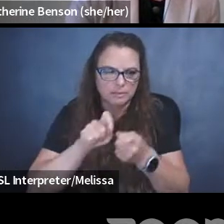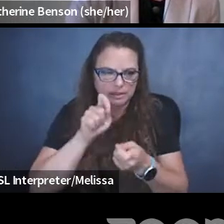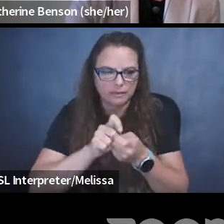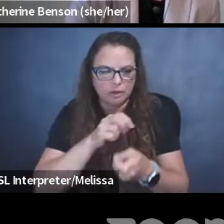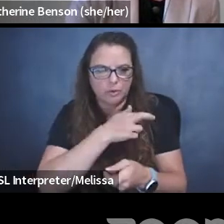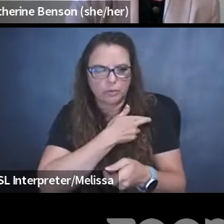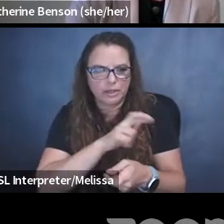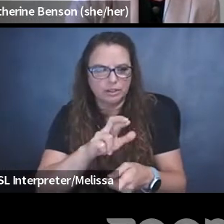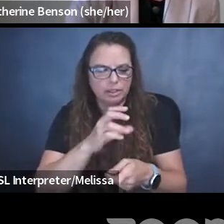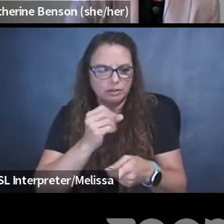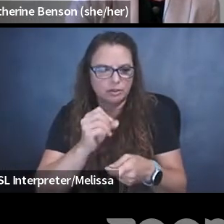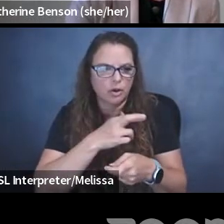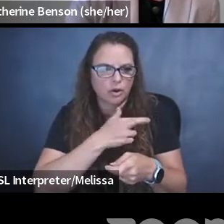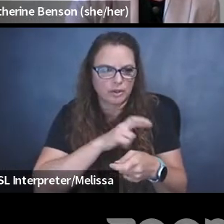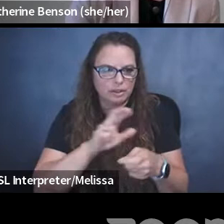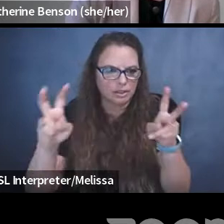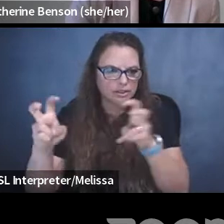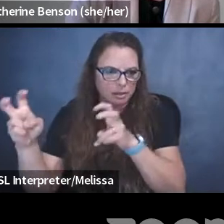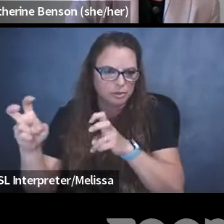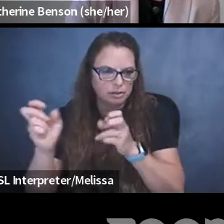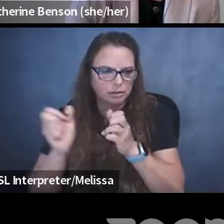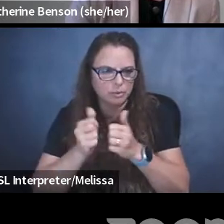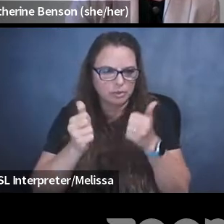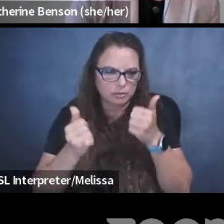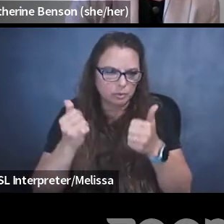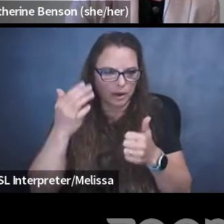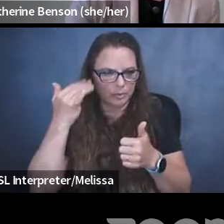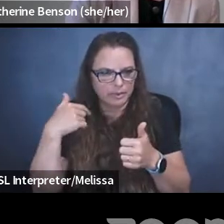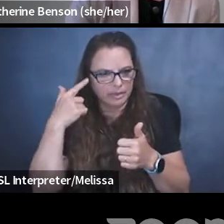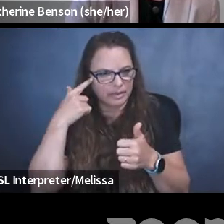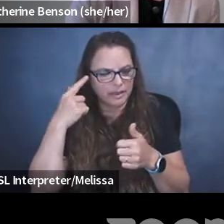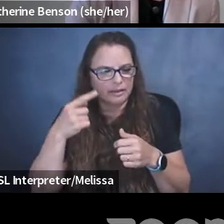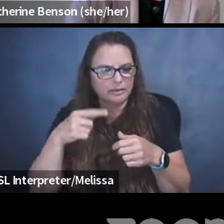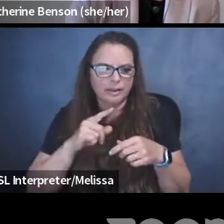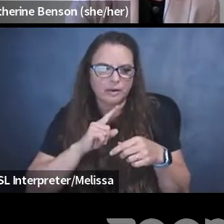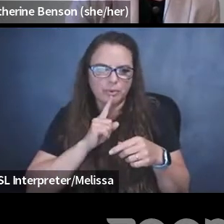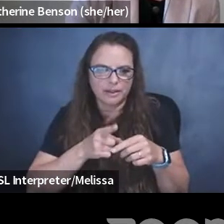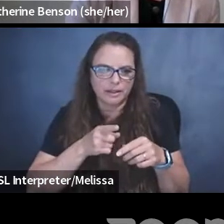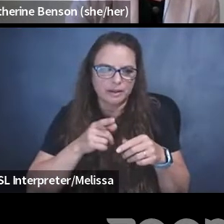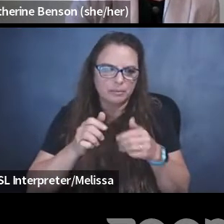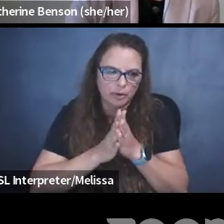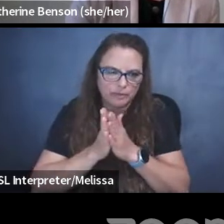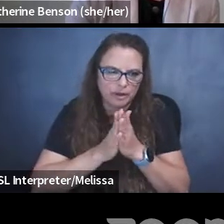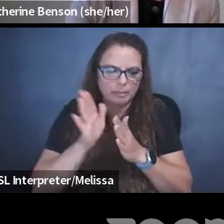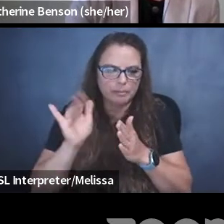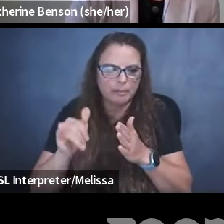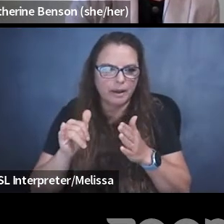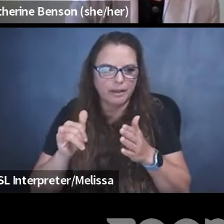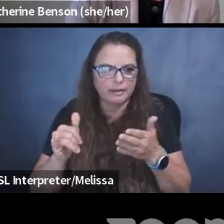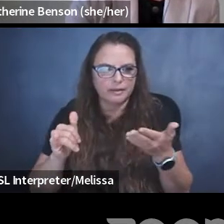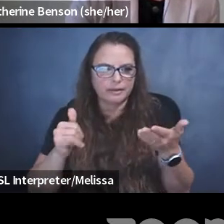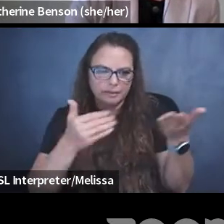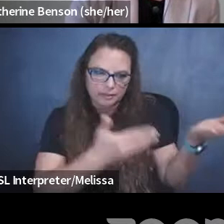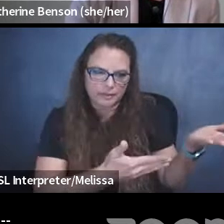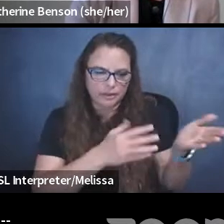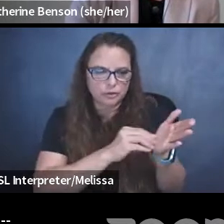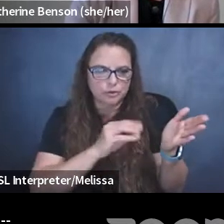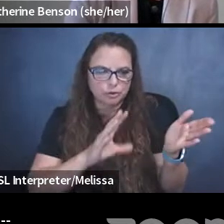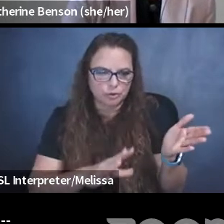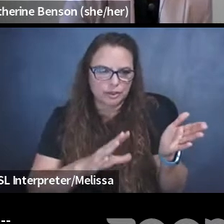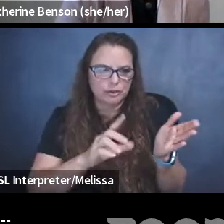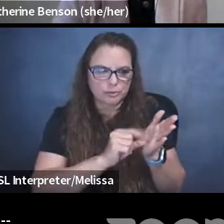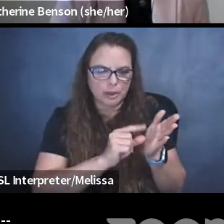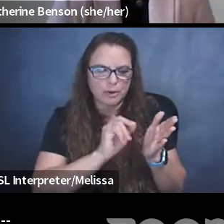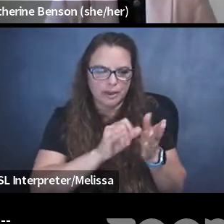and religious clubs in schools, which is why we think they are still purely motivated by the existence of a student newspaper that engages in criticism.